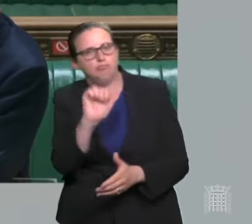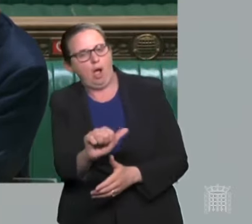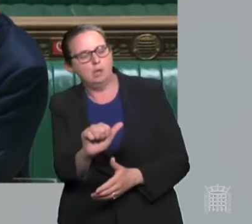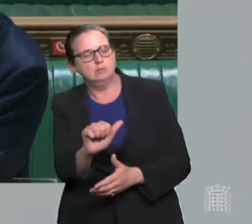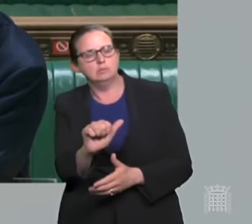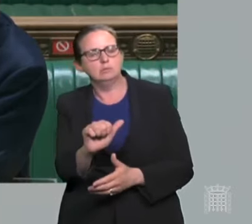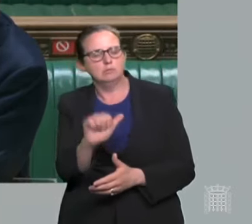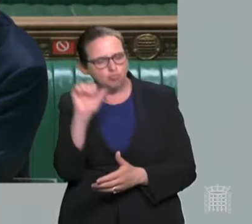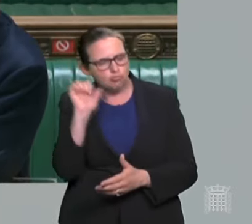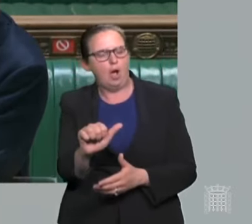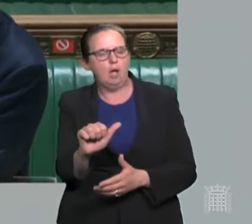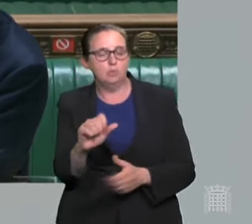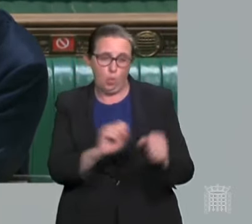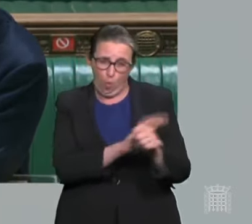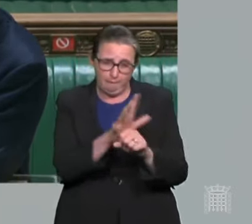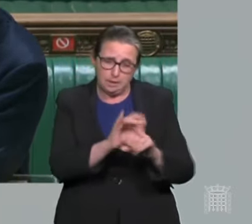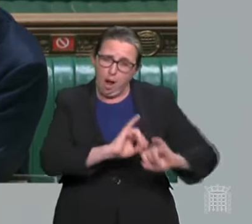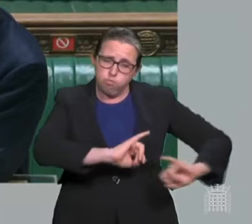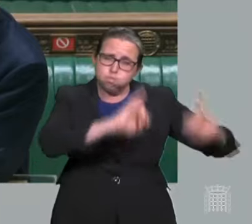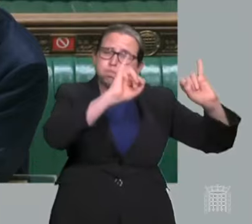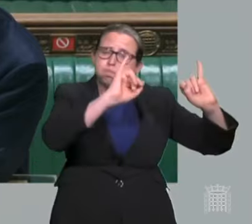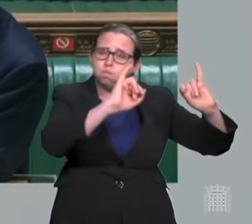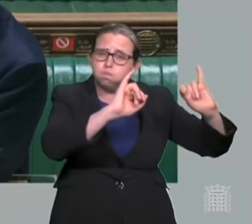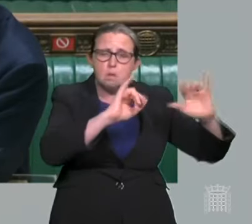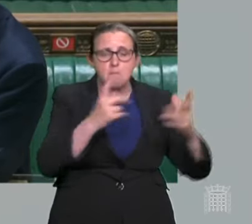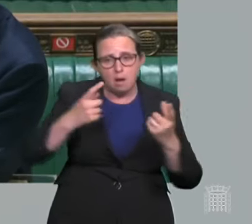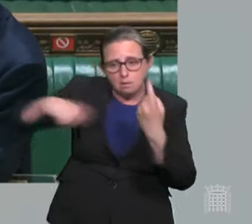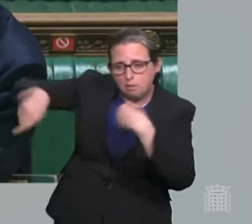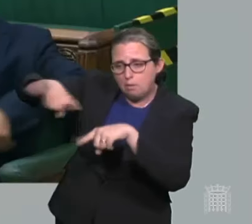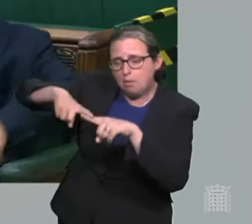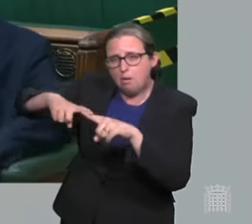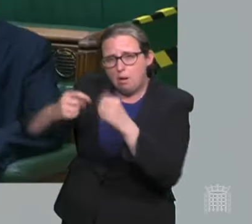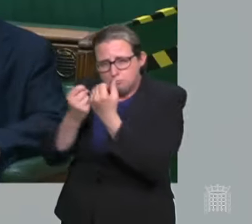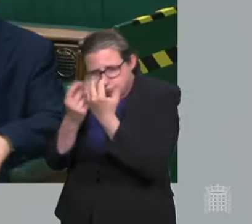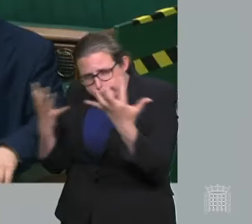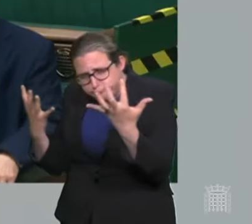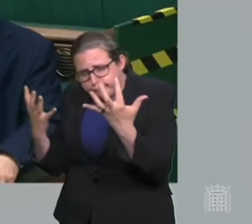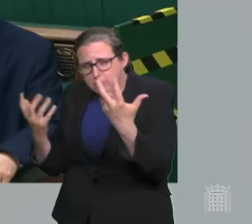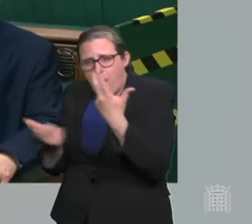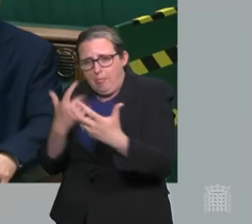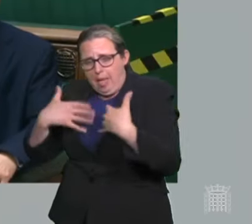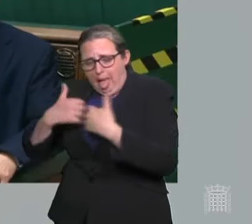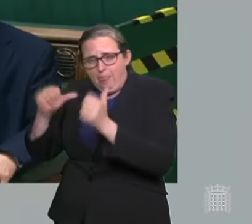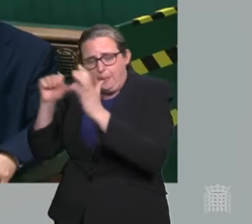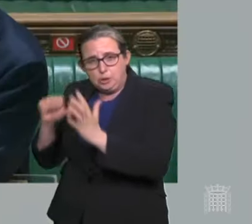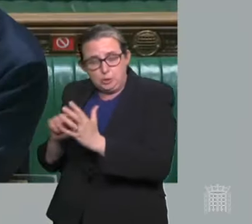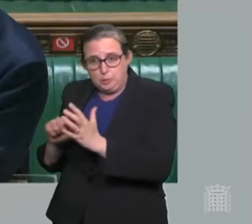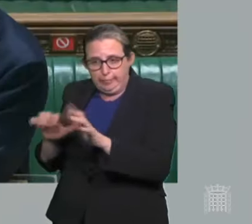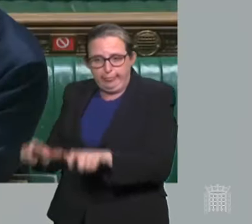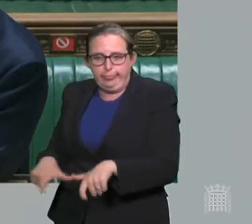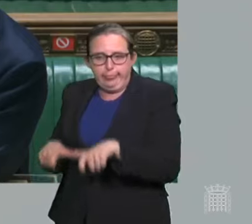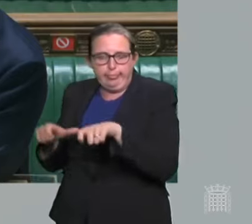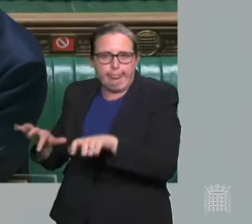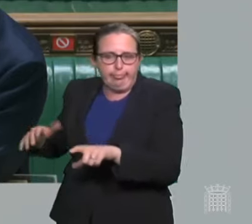that the pandemic has caused many other non-COVID health problems. And he's mentioned